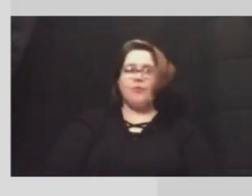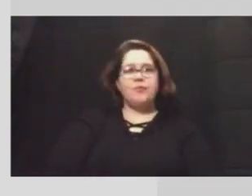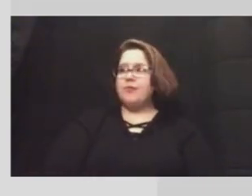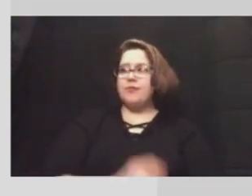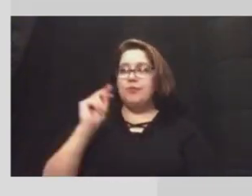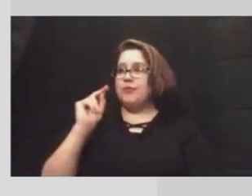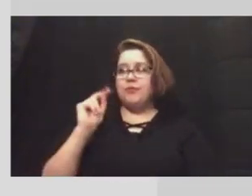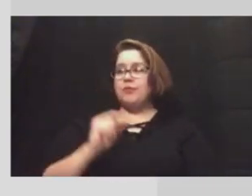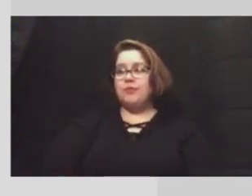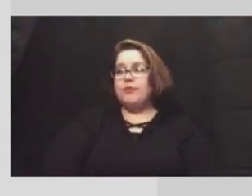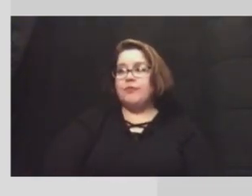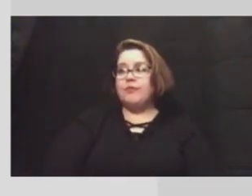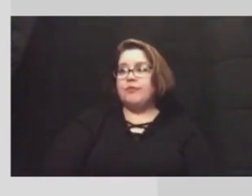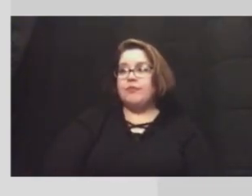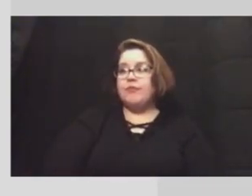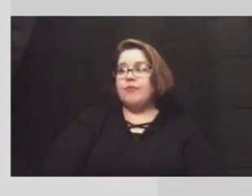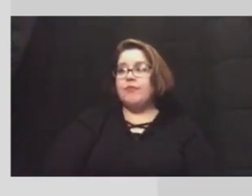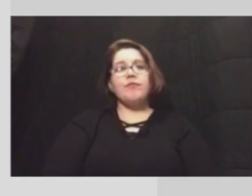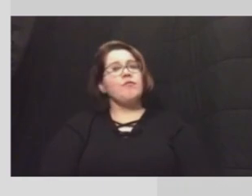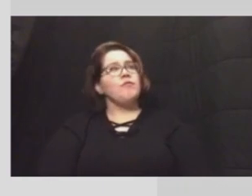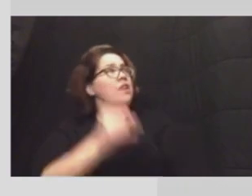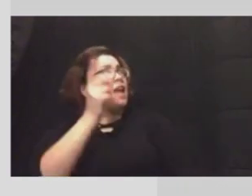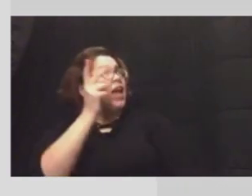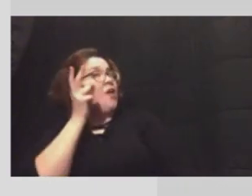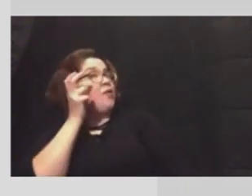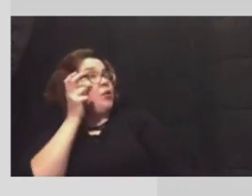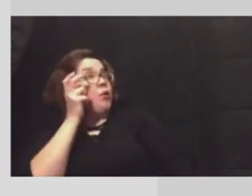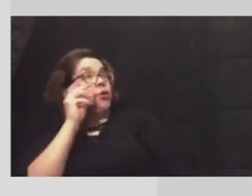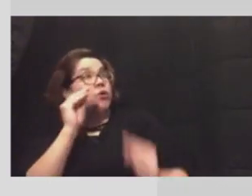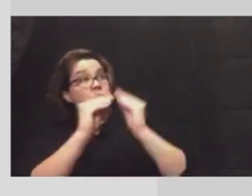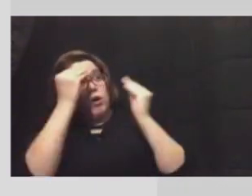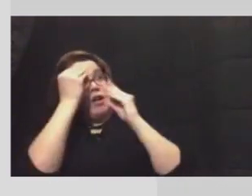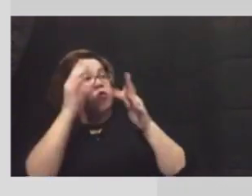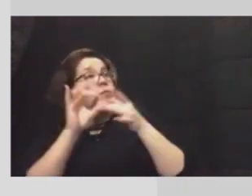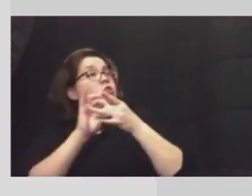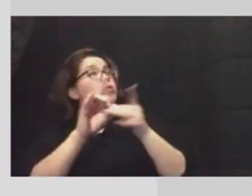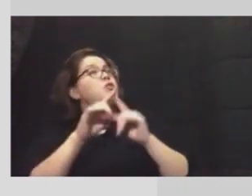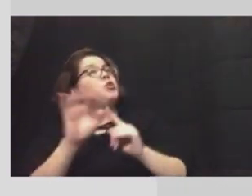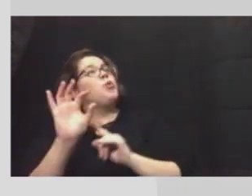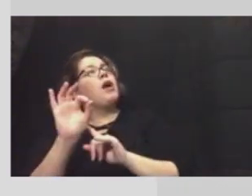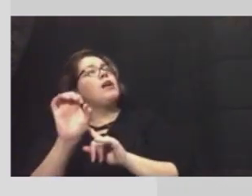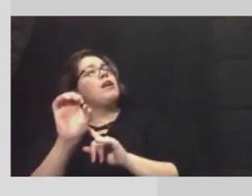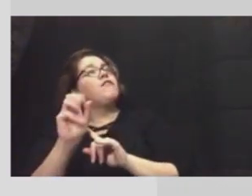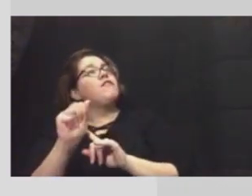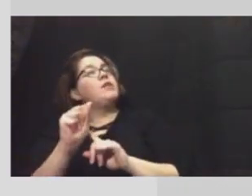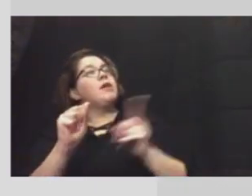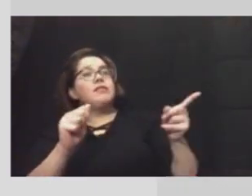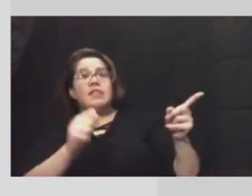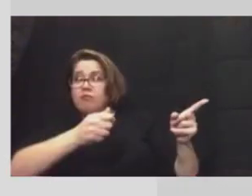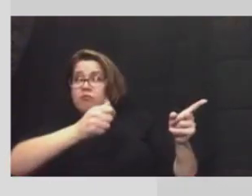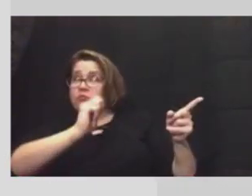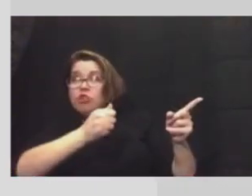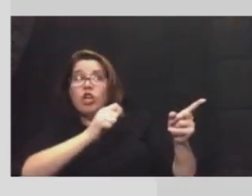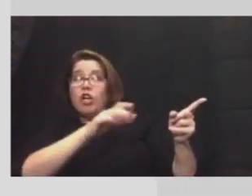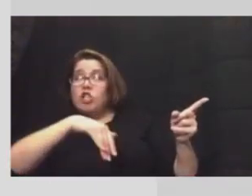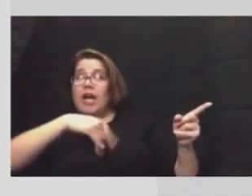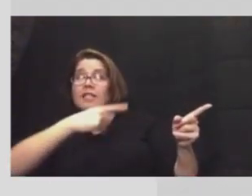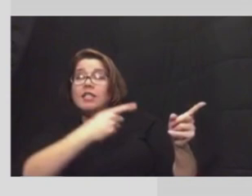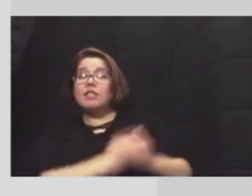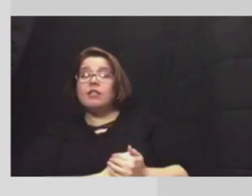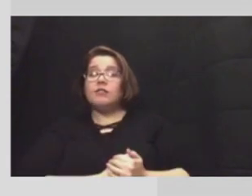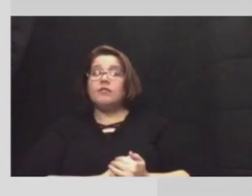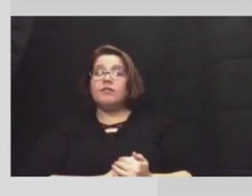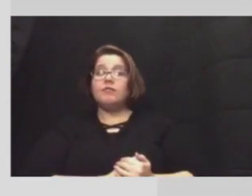and have you heard additional information about fema that judge other more than what judge will just mention